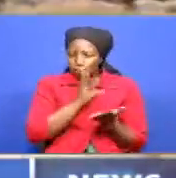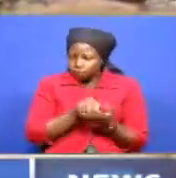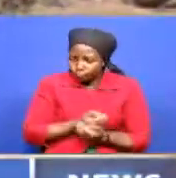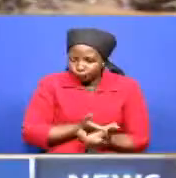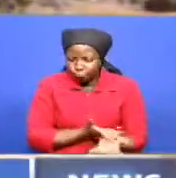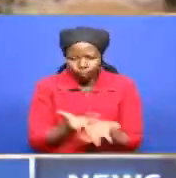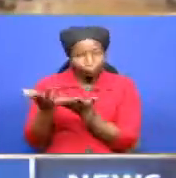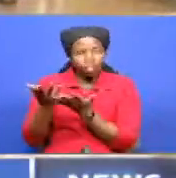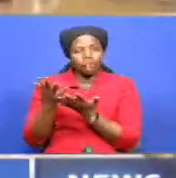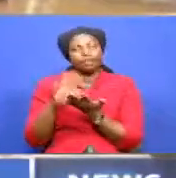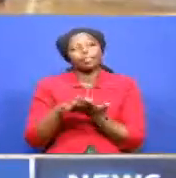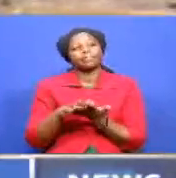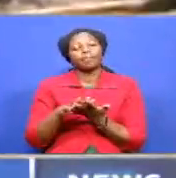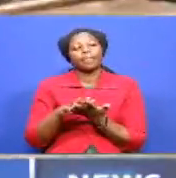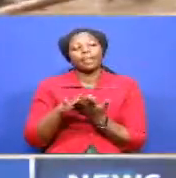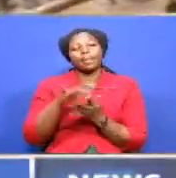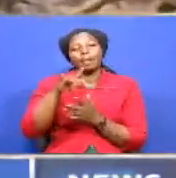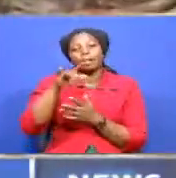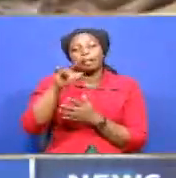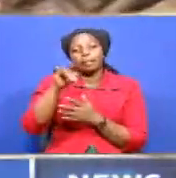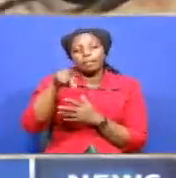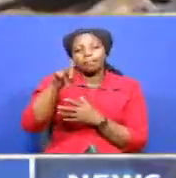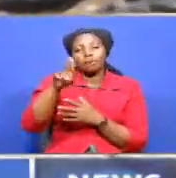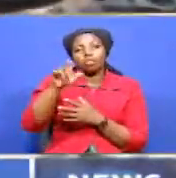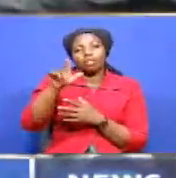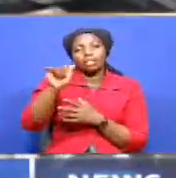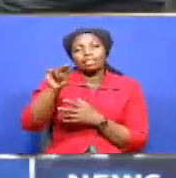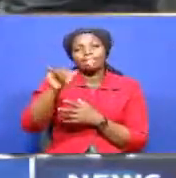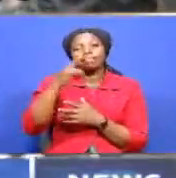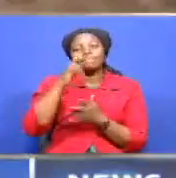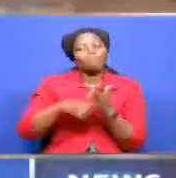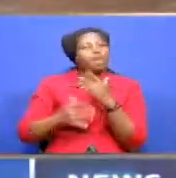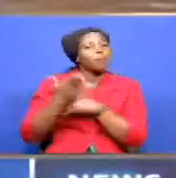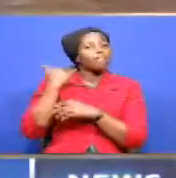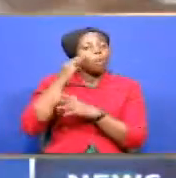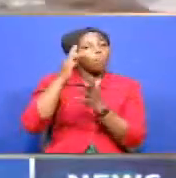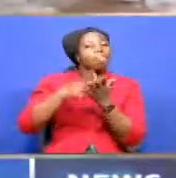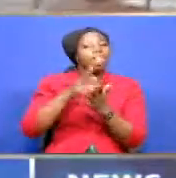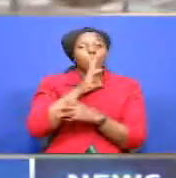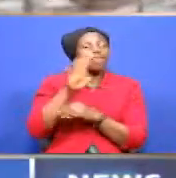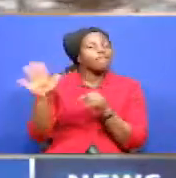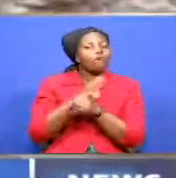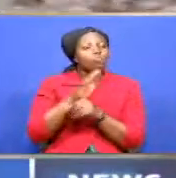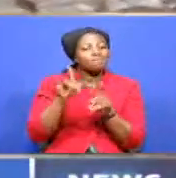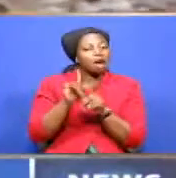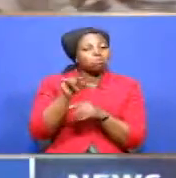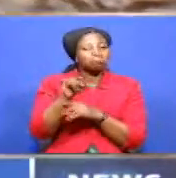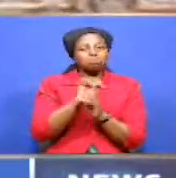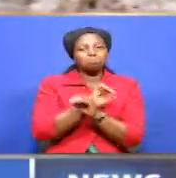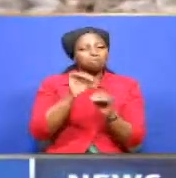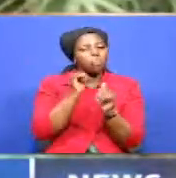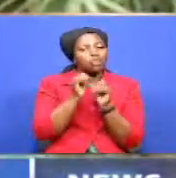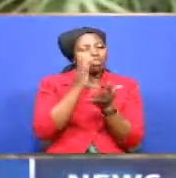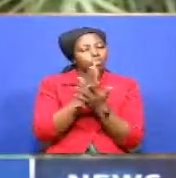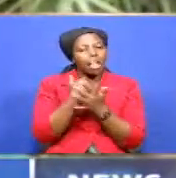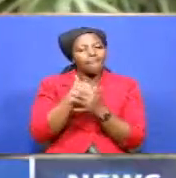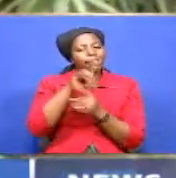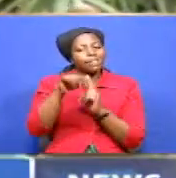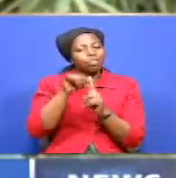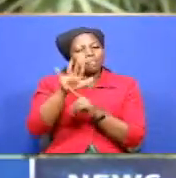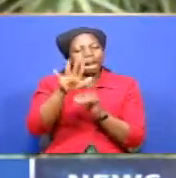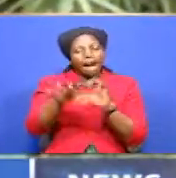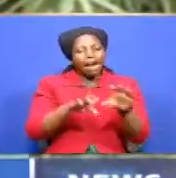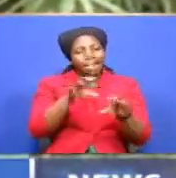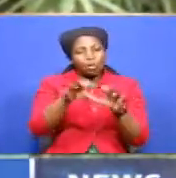Wanja a resident say they have never witnessed such levels of water that have also killed their livestock maji